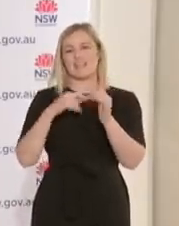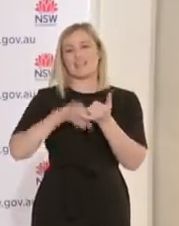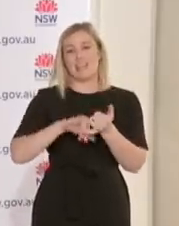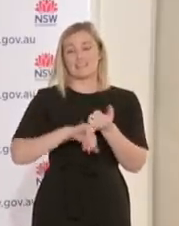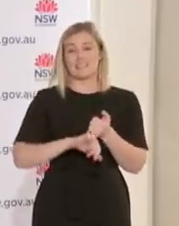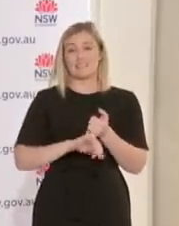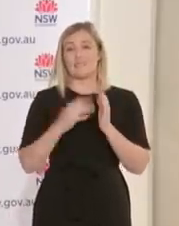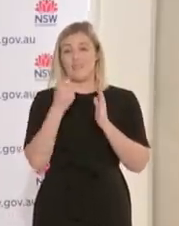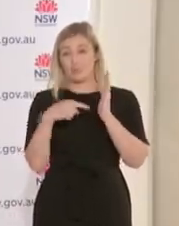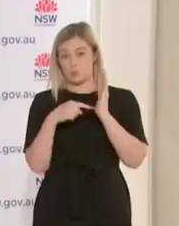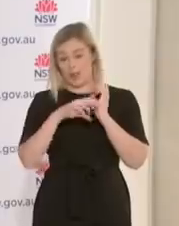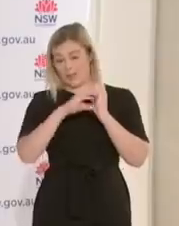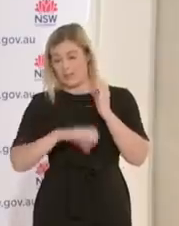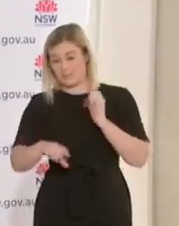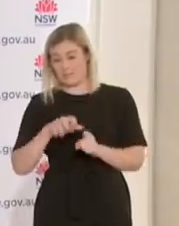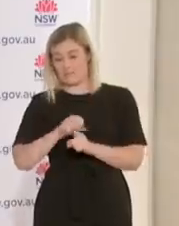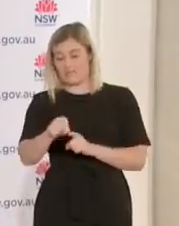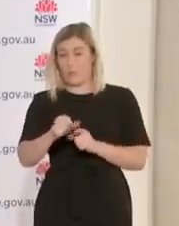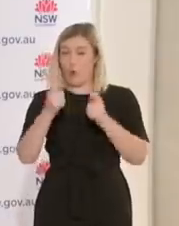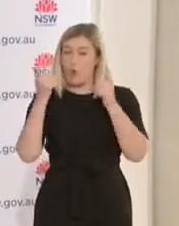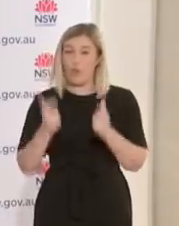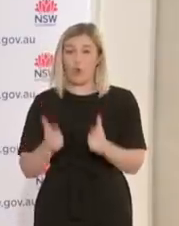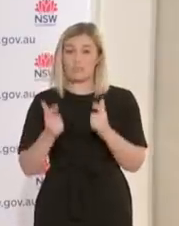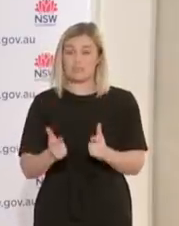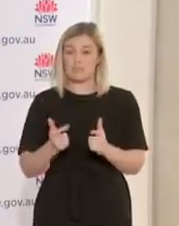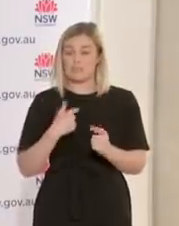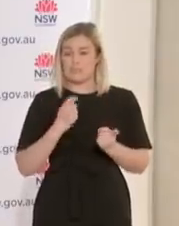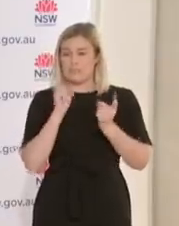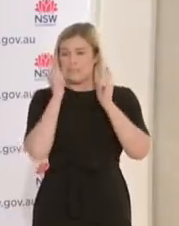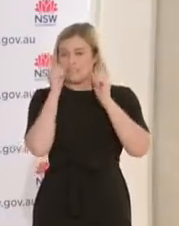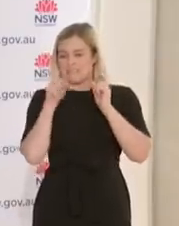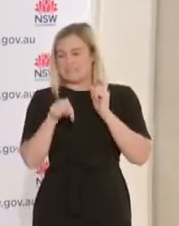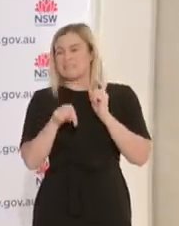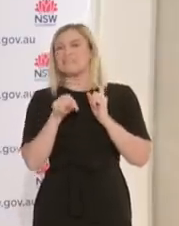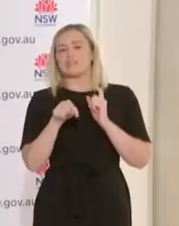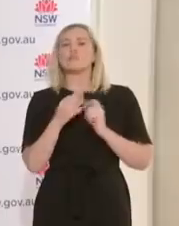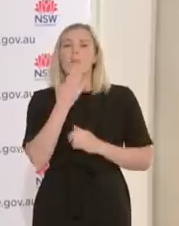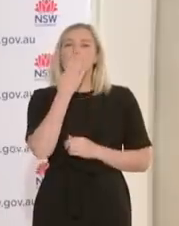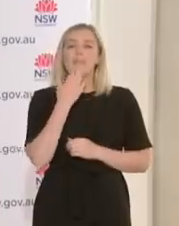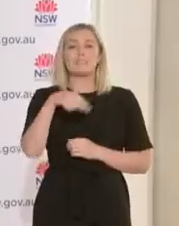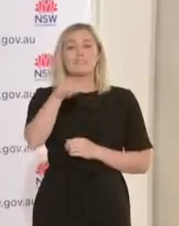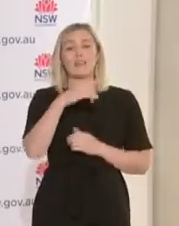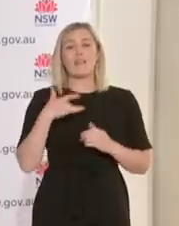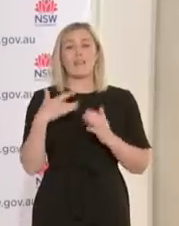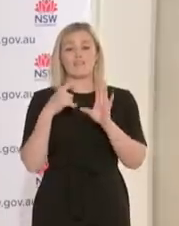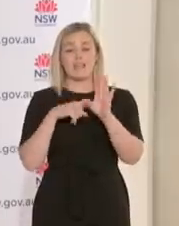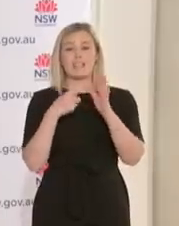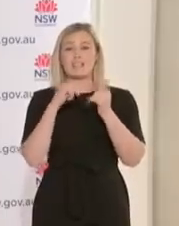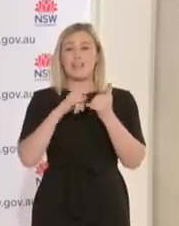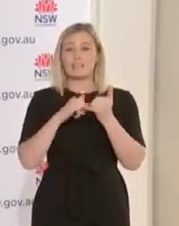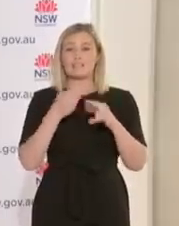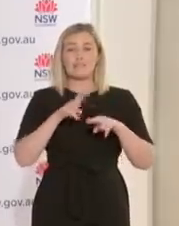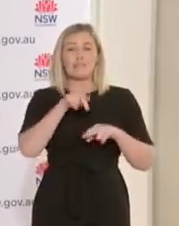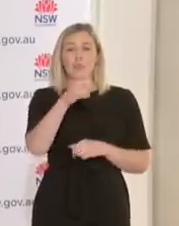sewage detection. And so can I ask everyone, particularly in Yass, to come out for testing with the most minimal of symptoms and